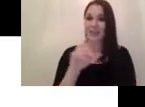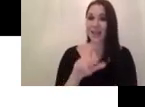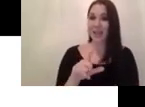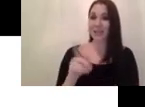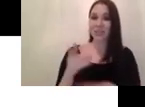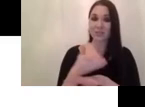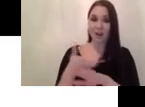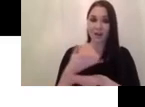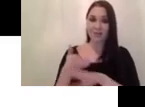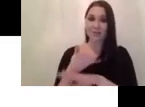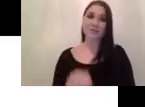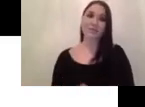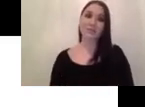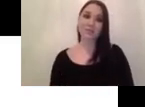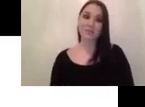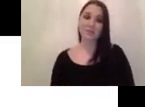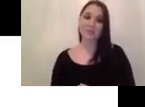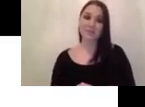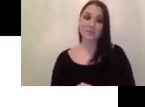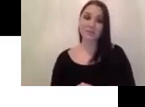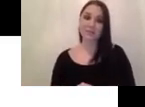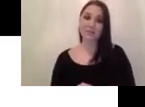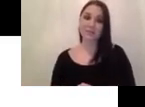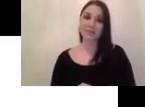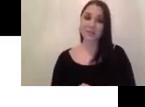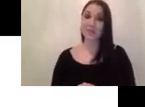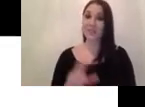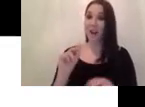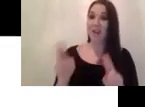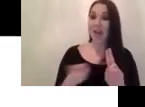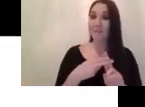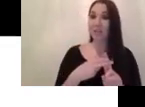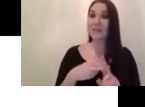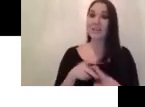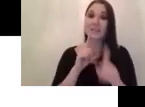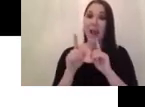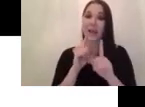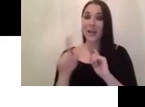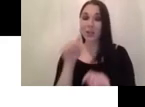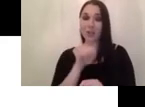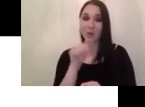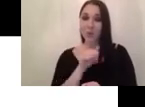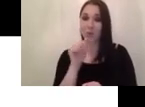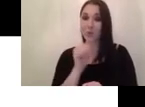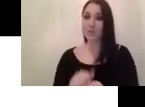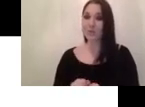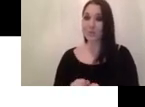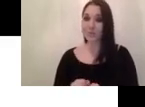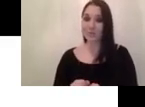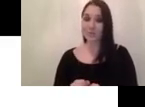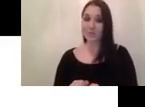training so here this part again they use the unlabeled data and do the self